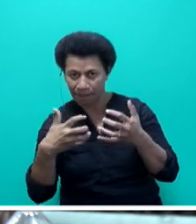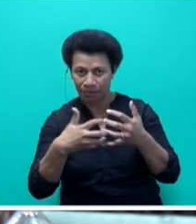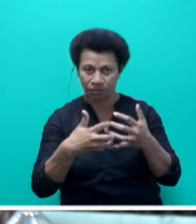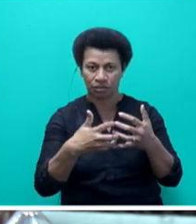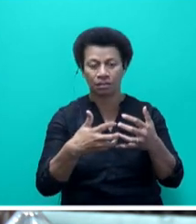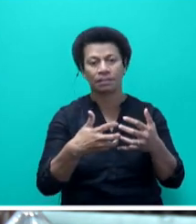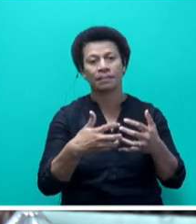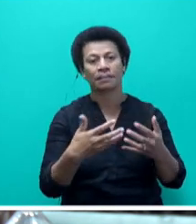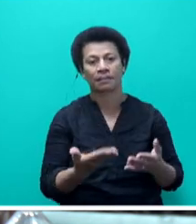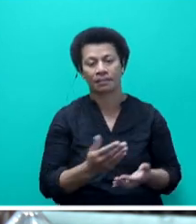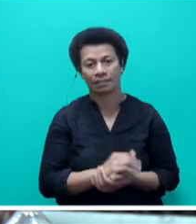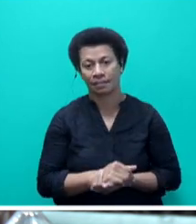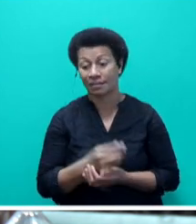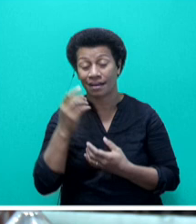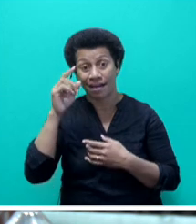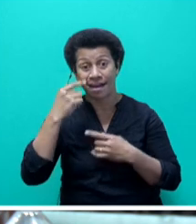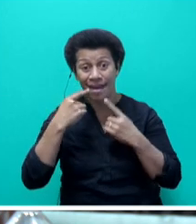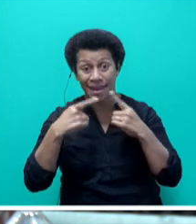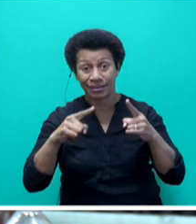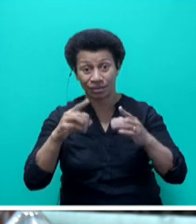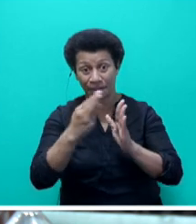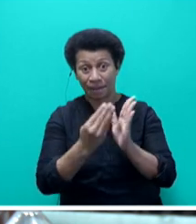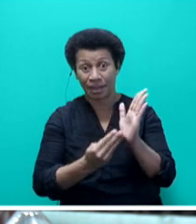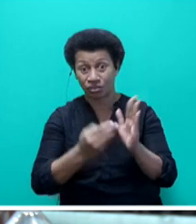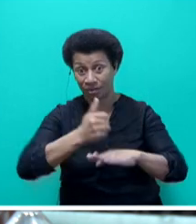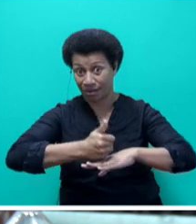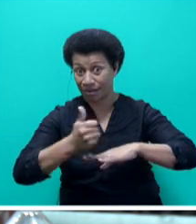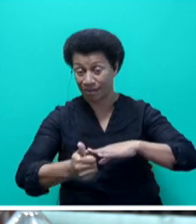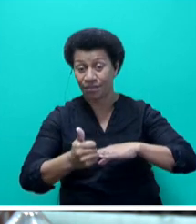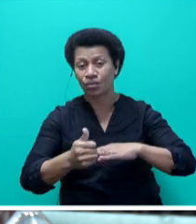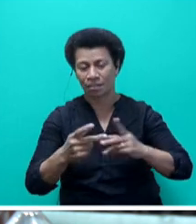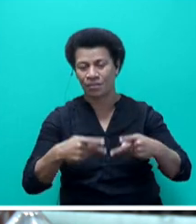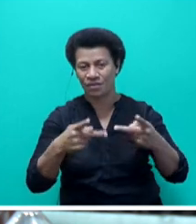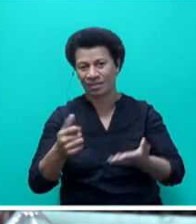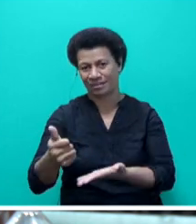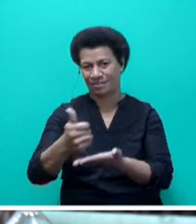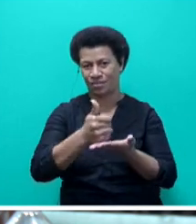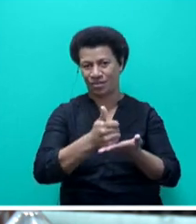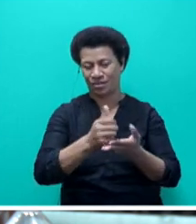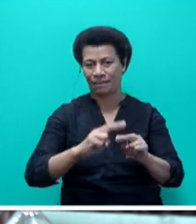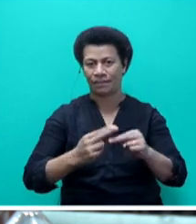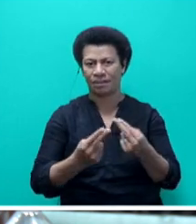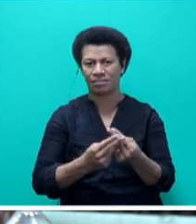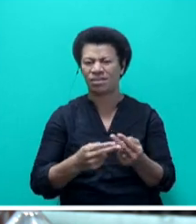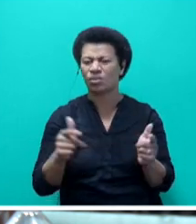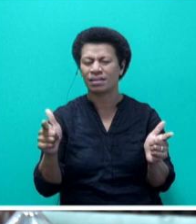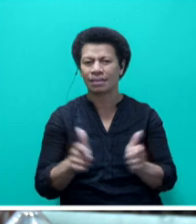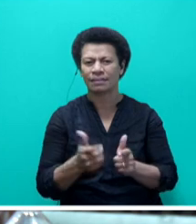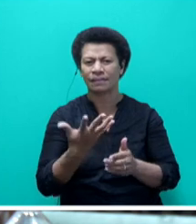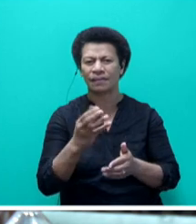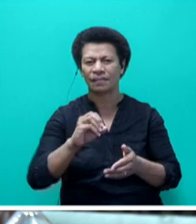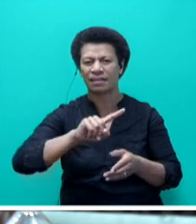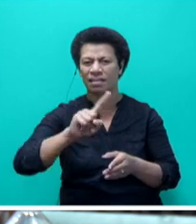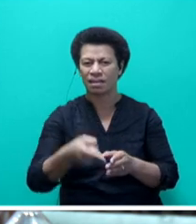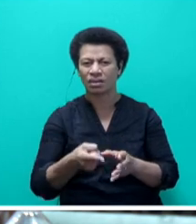Mr. Speaker, sir, as announced in the Budget also, Government will provide support on a per-child basis for families who earn less than $50,000 in combined